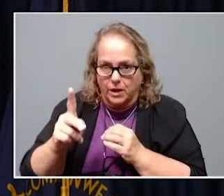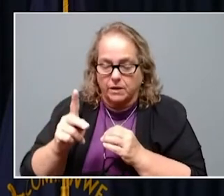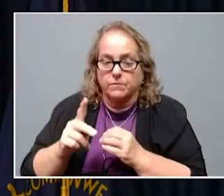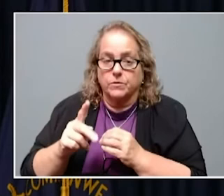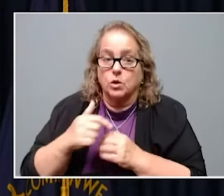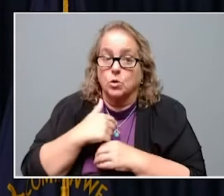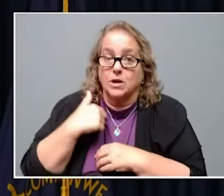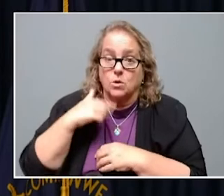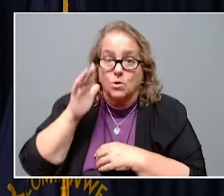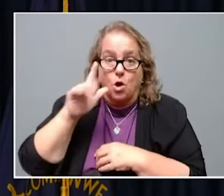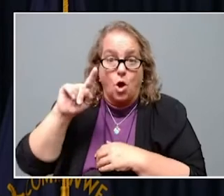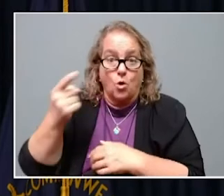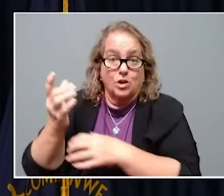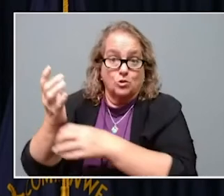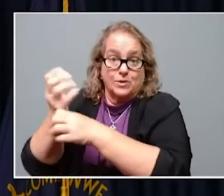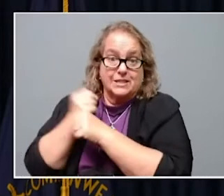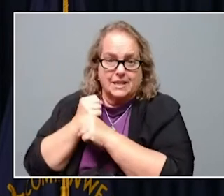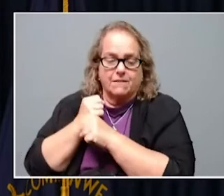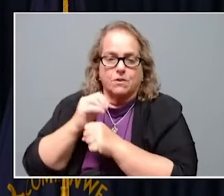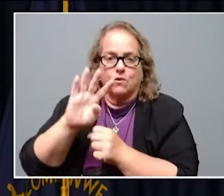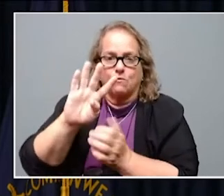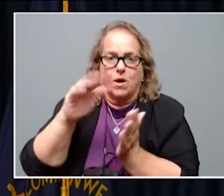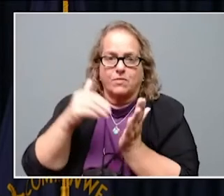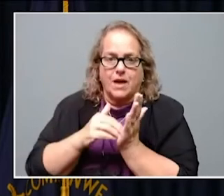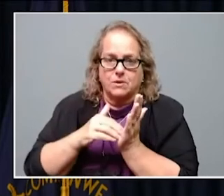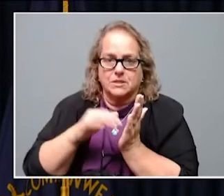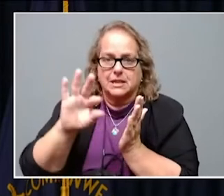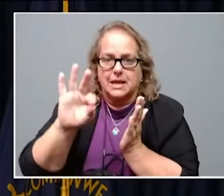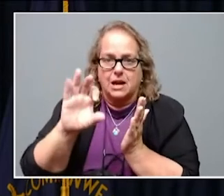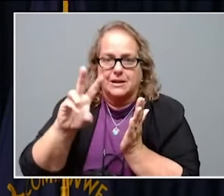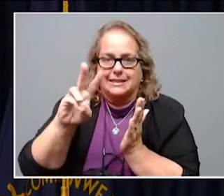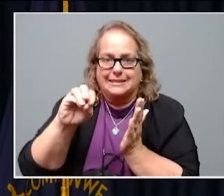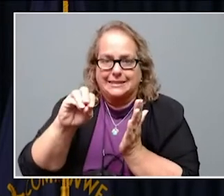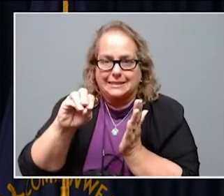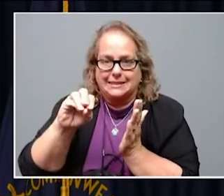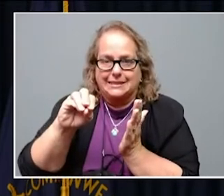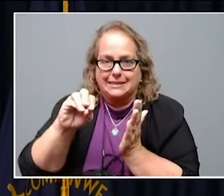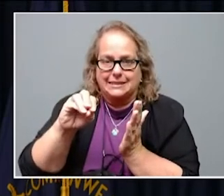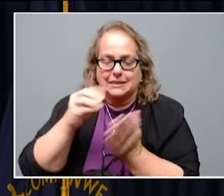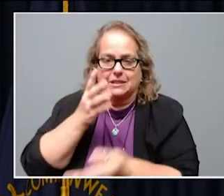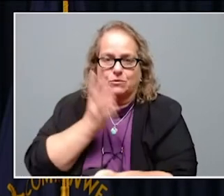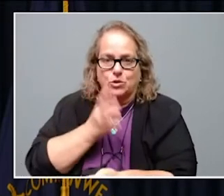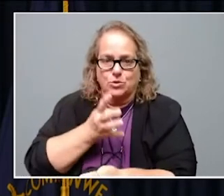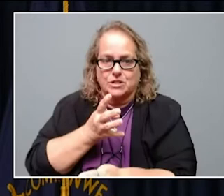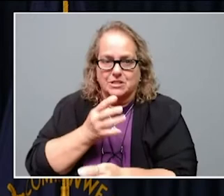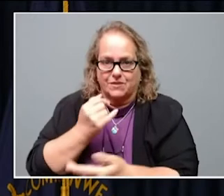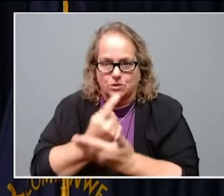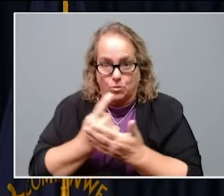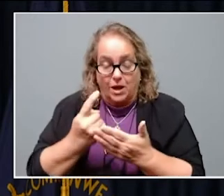to receive 4,960 this week, and it's going to go down from there.